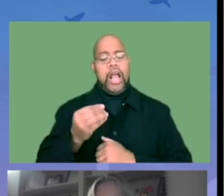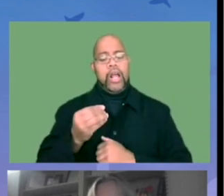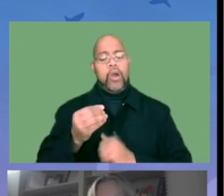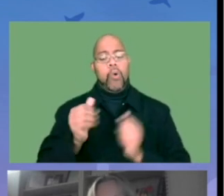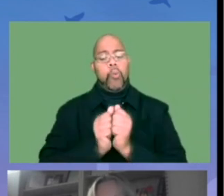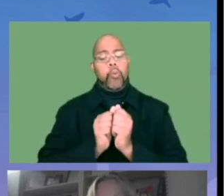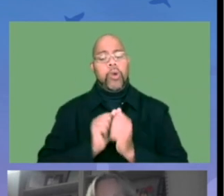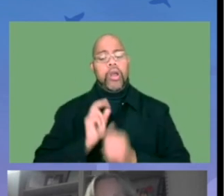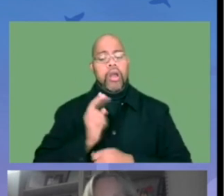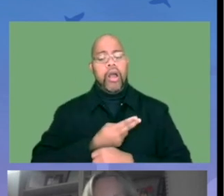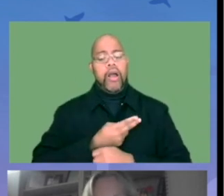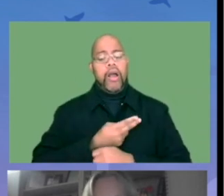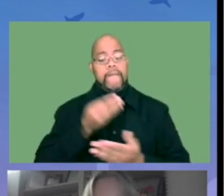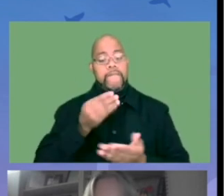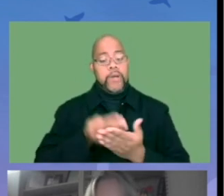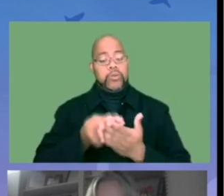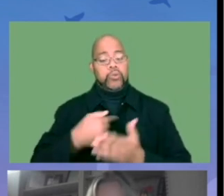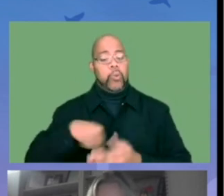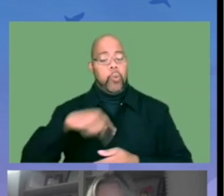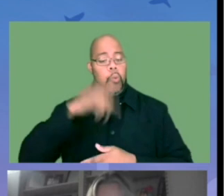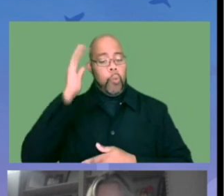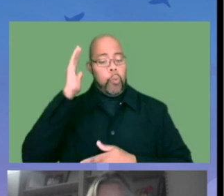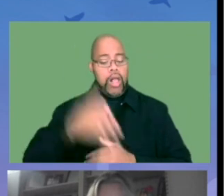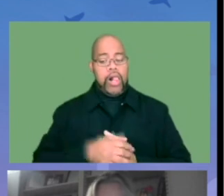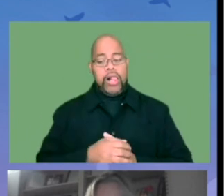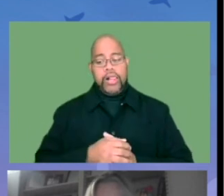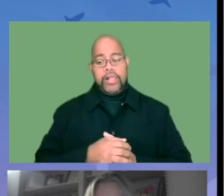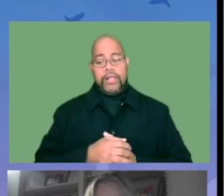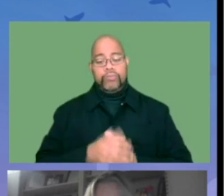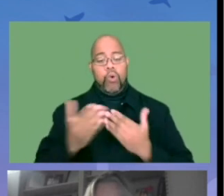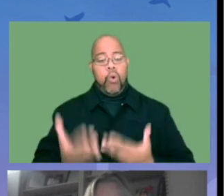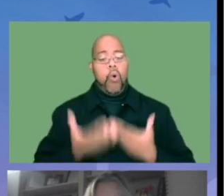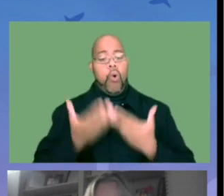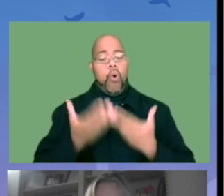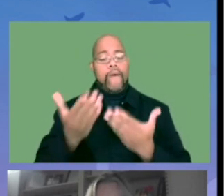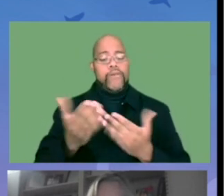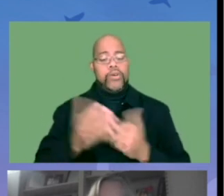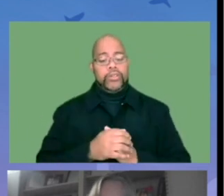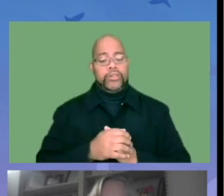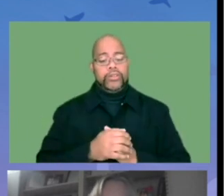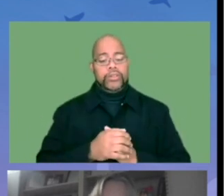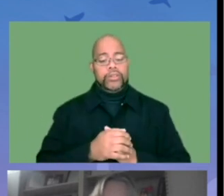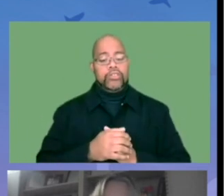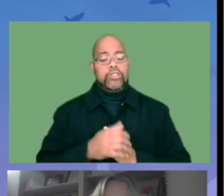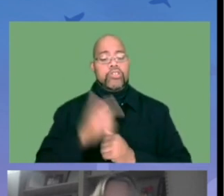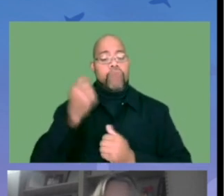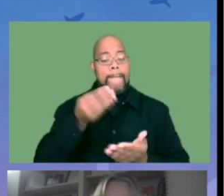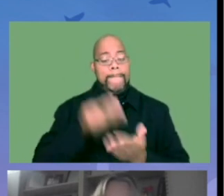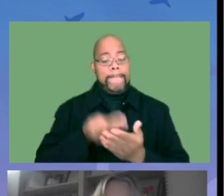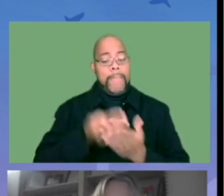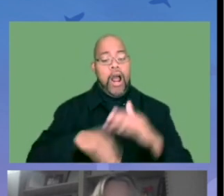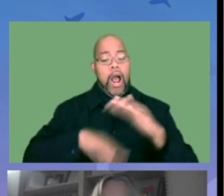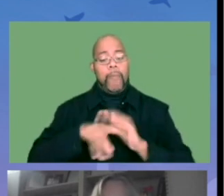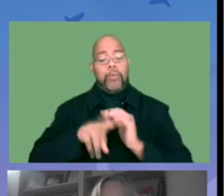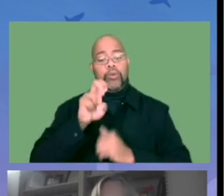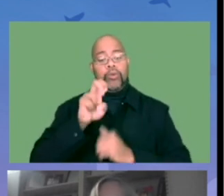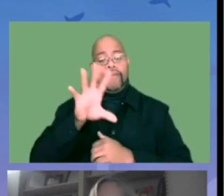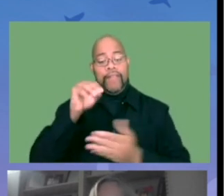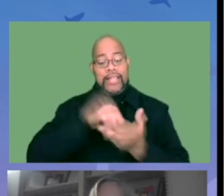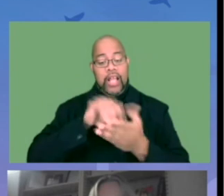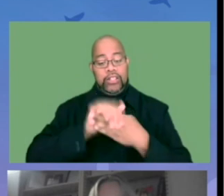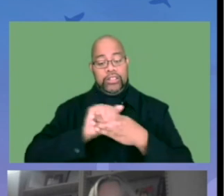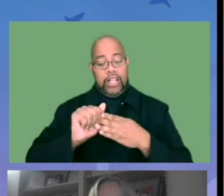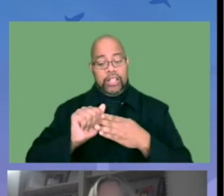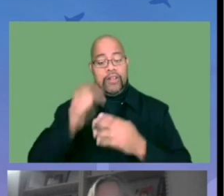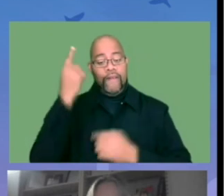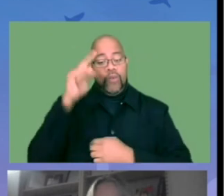November is with Fairfield High School and actually their entire community. People may remember that they had a